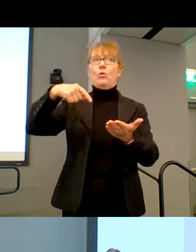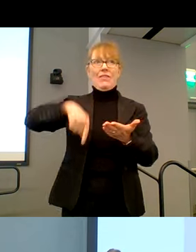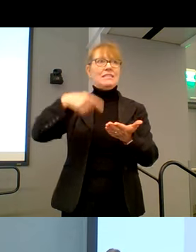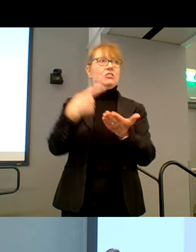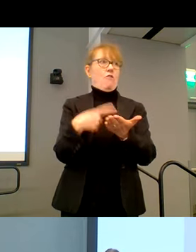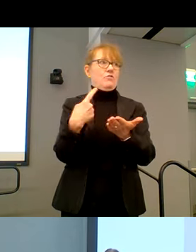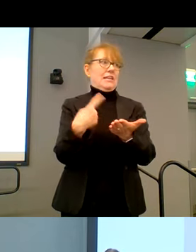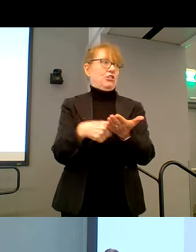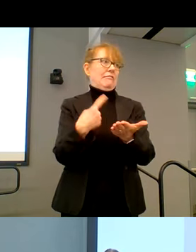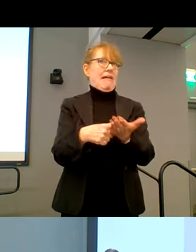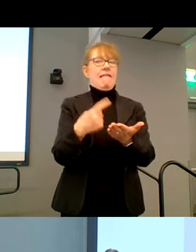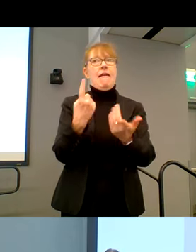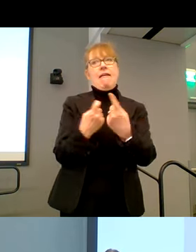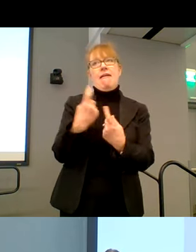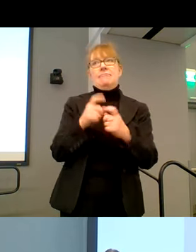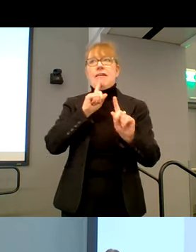accessibility.